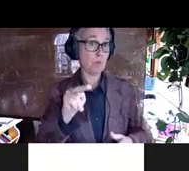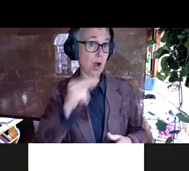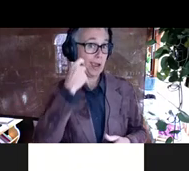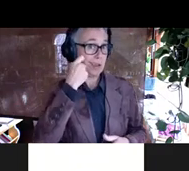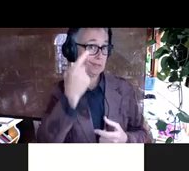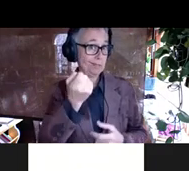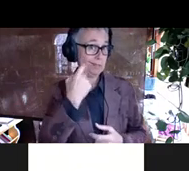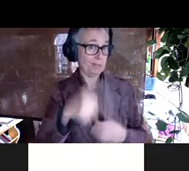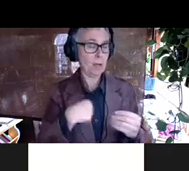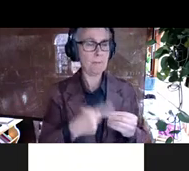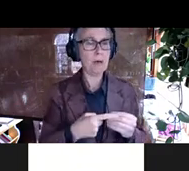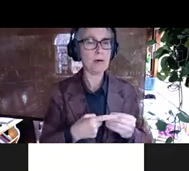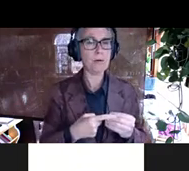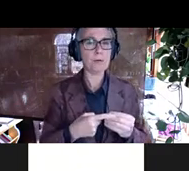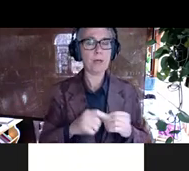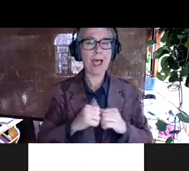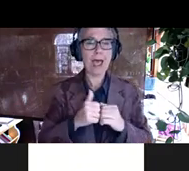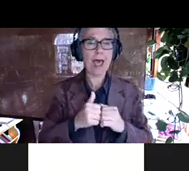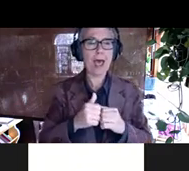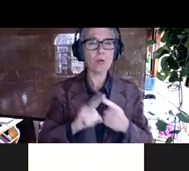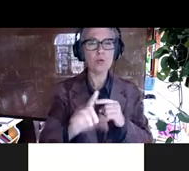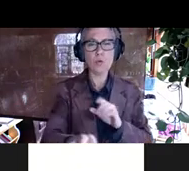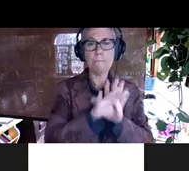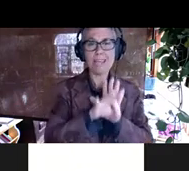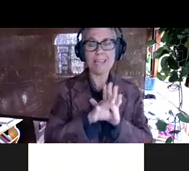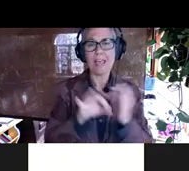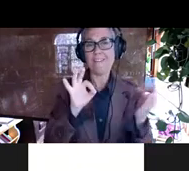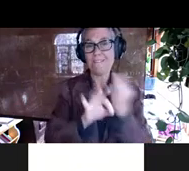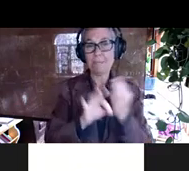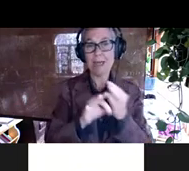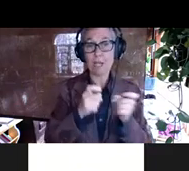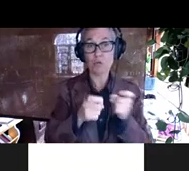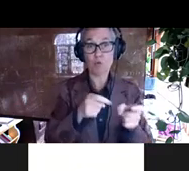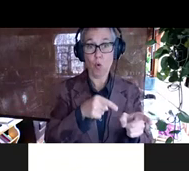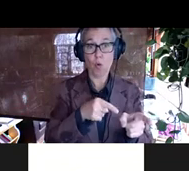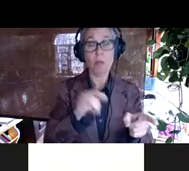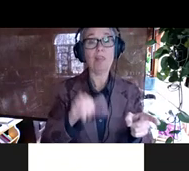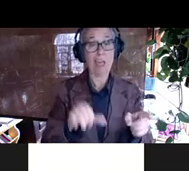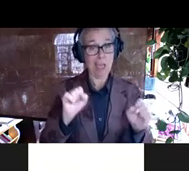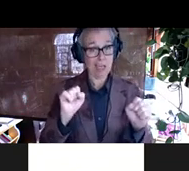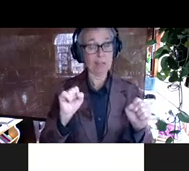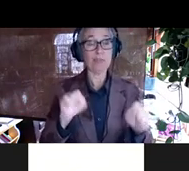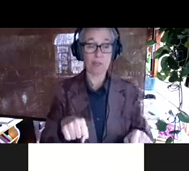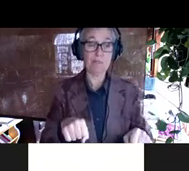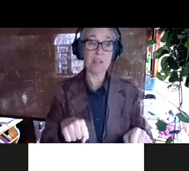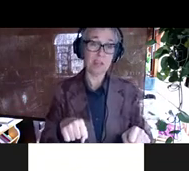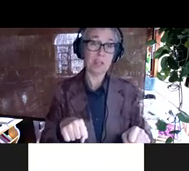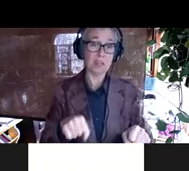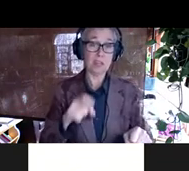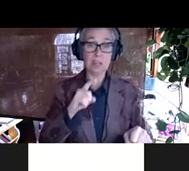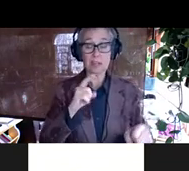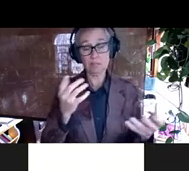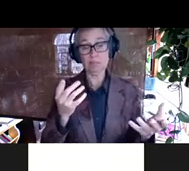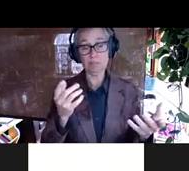earlier about, uh, how do we pick the feedback control? I think that's something actually where, uh,